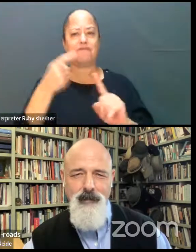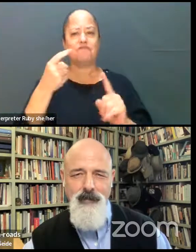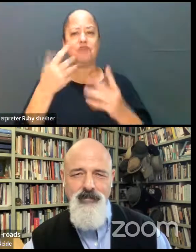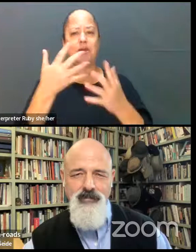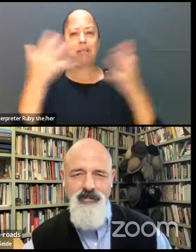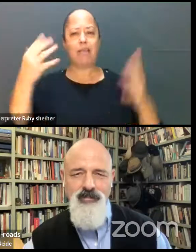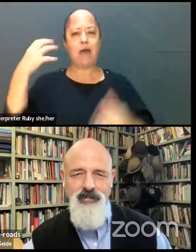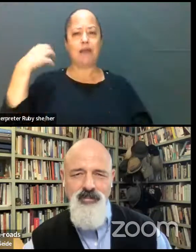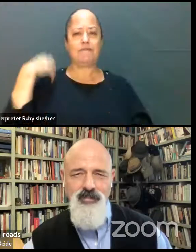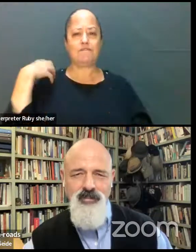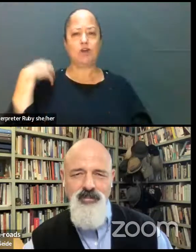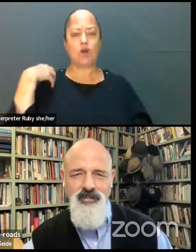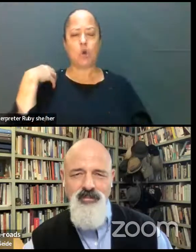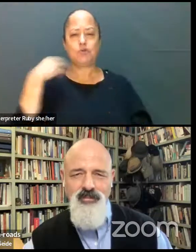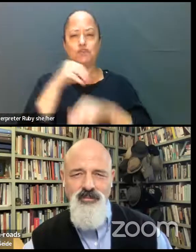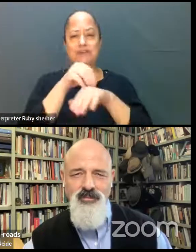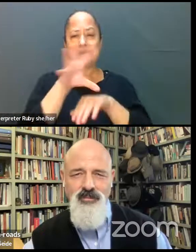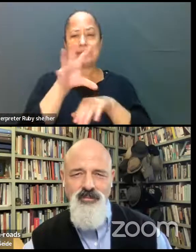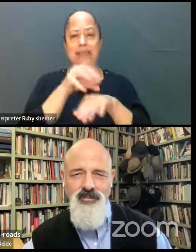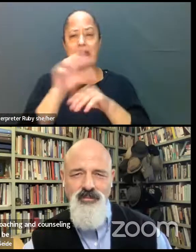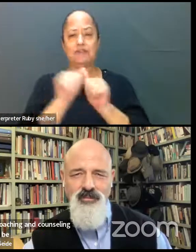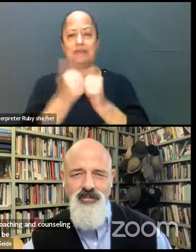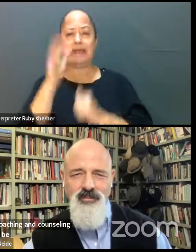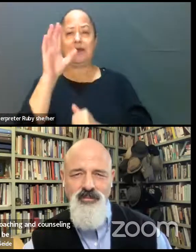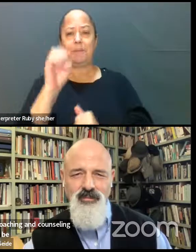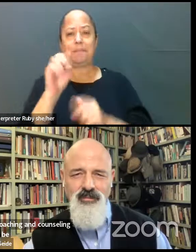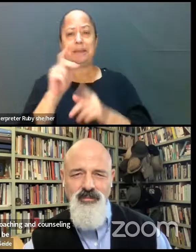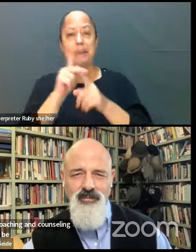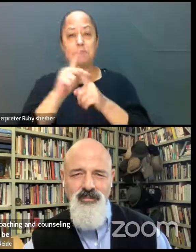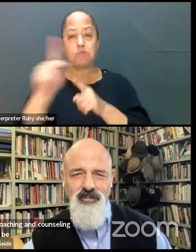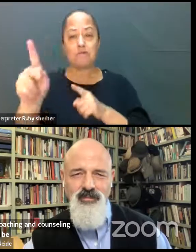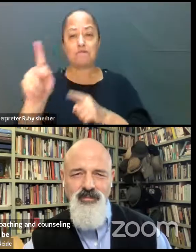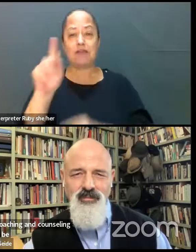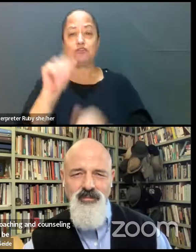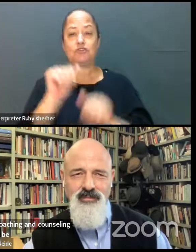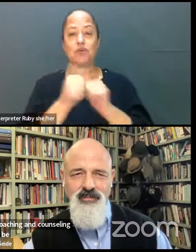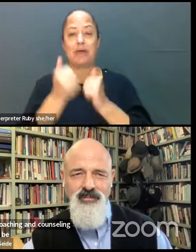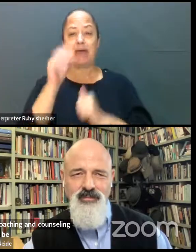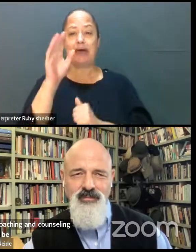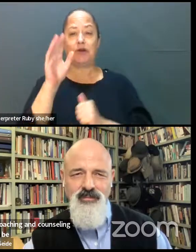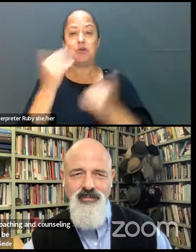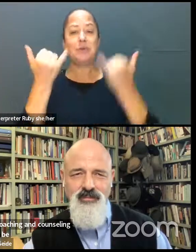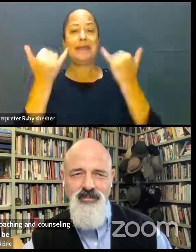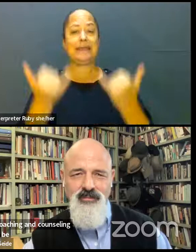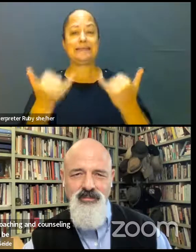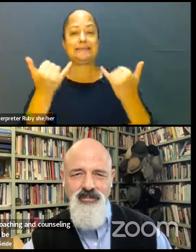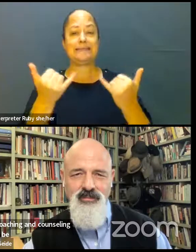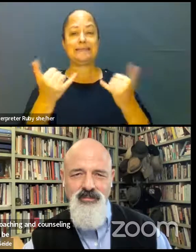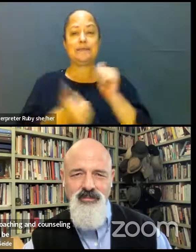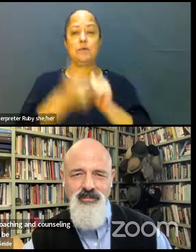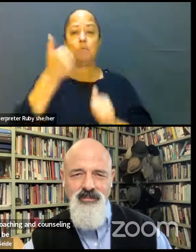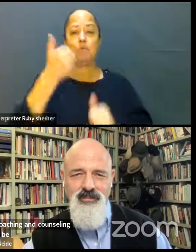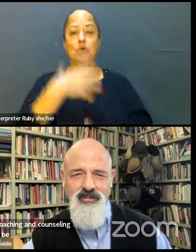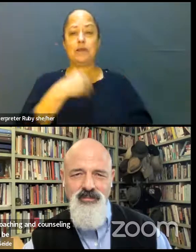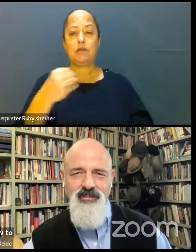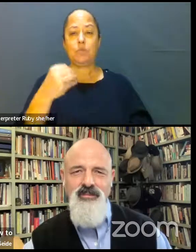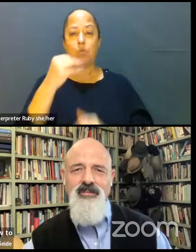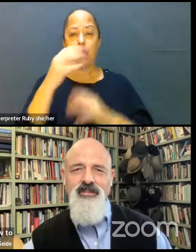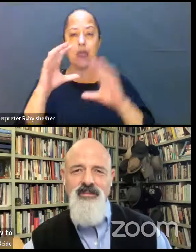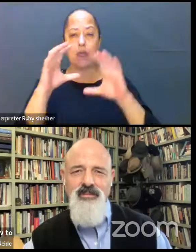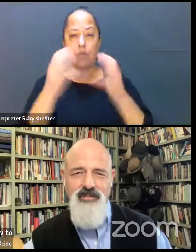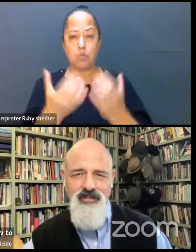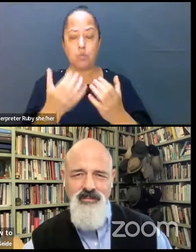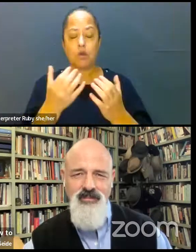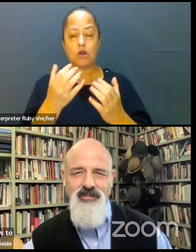counseling around how to be professional, how to exist in a majority white world, particularly in a